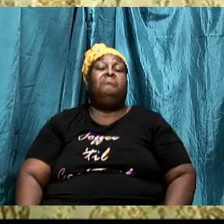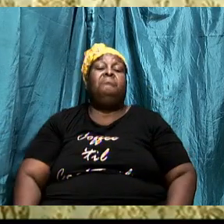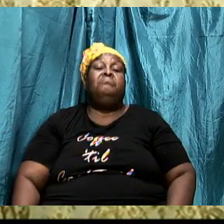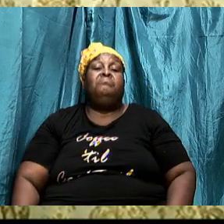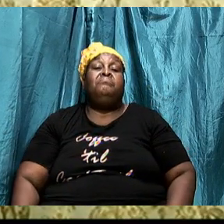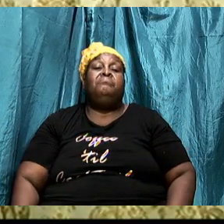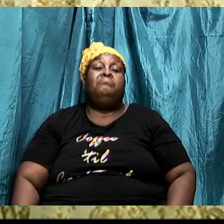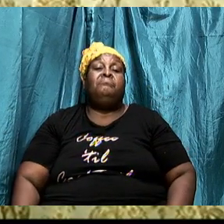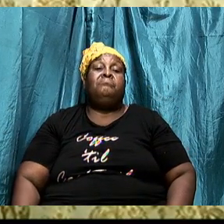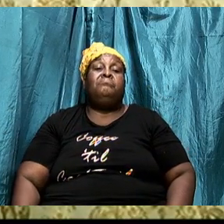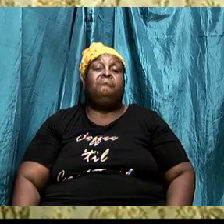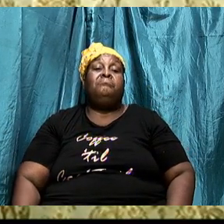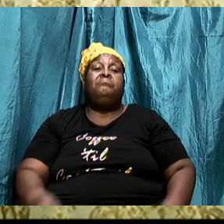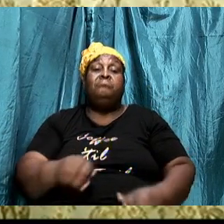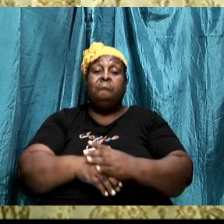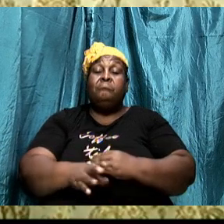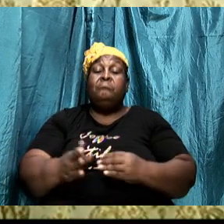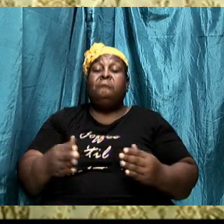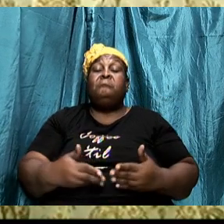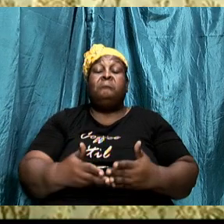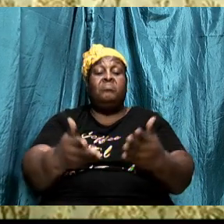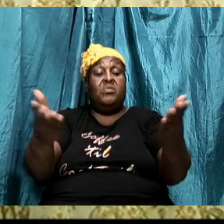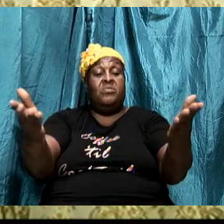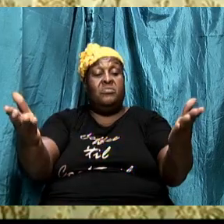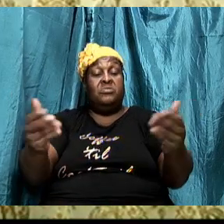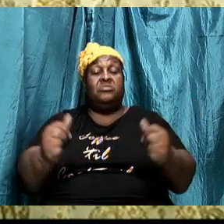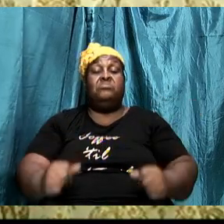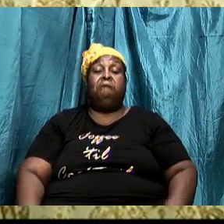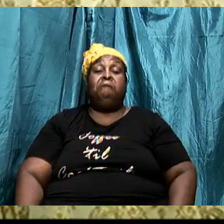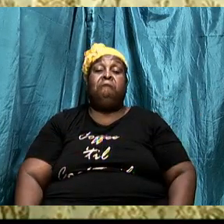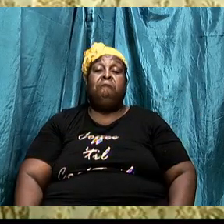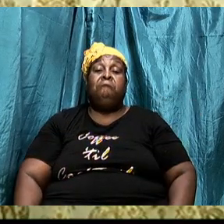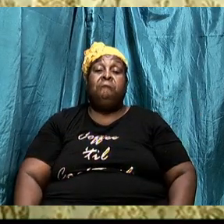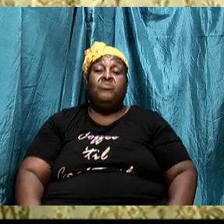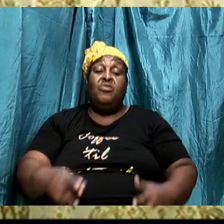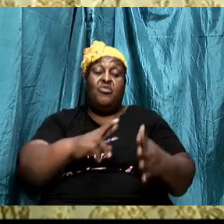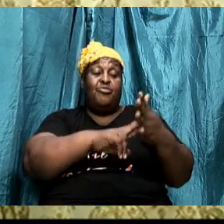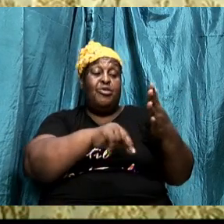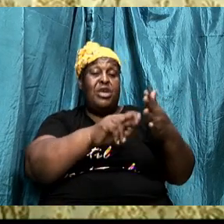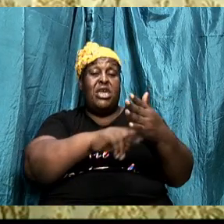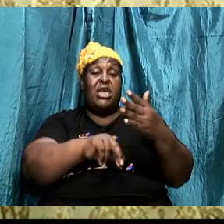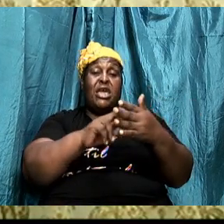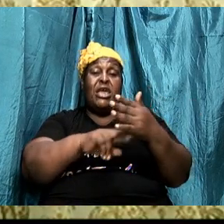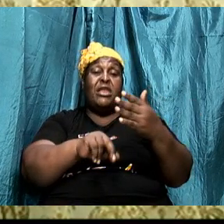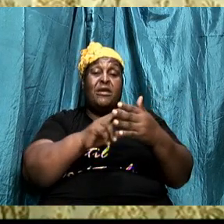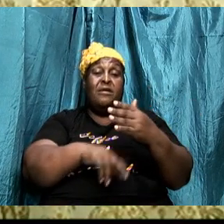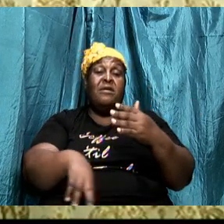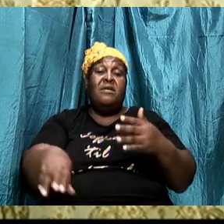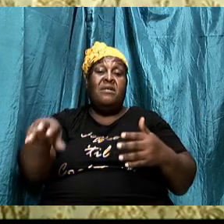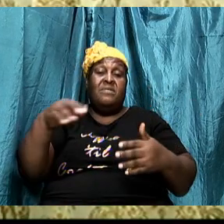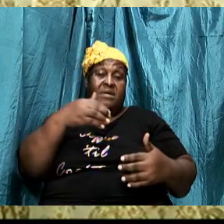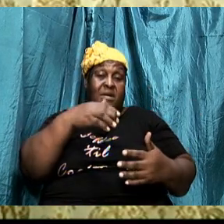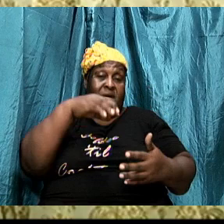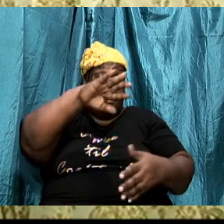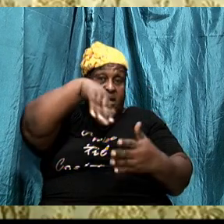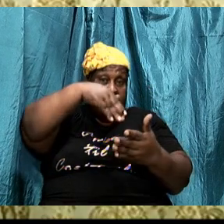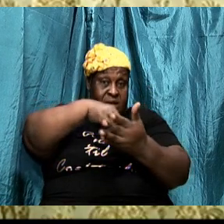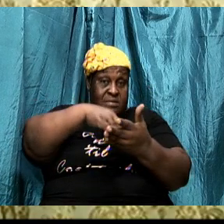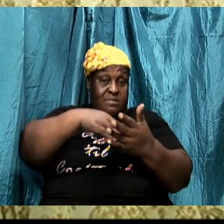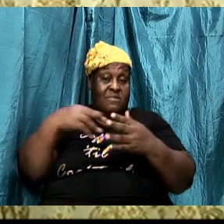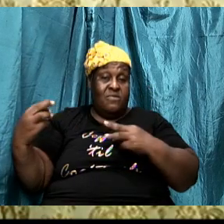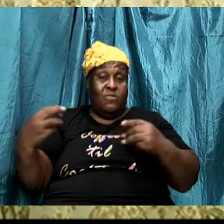in our introduction we quoted from the script the art of war we said